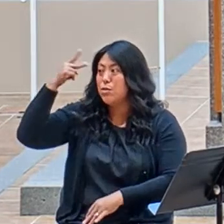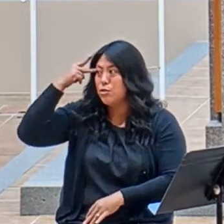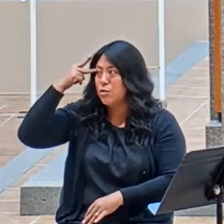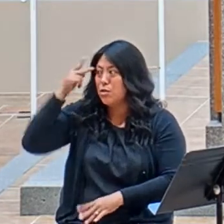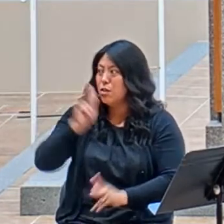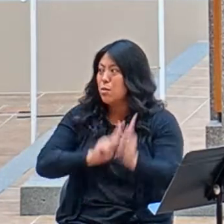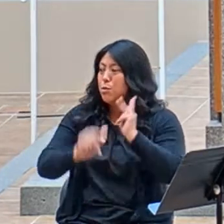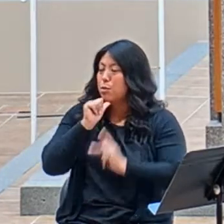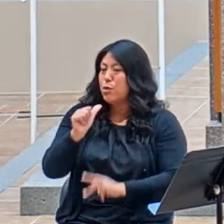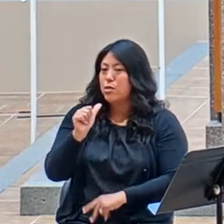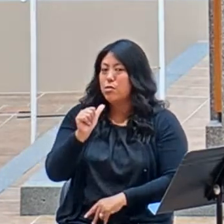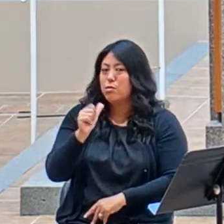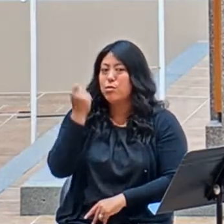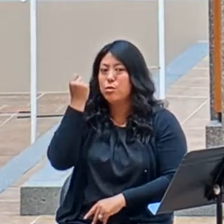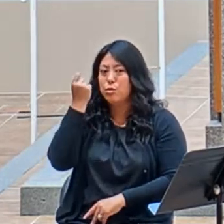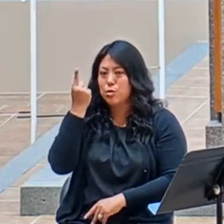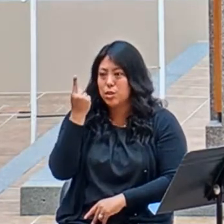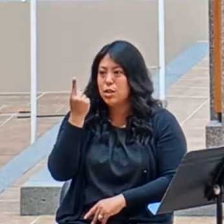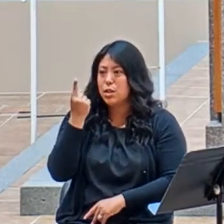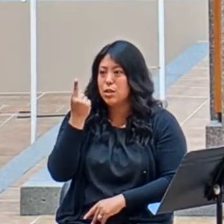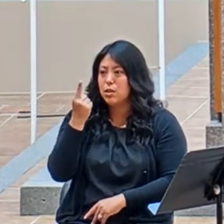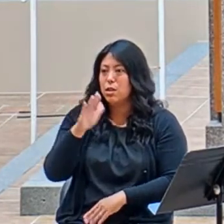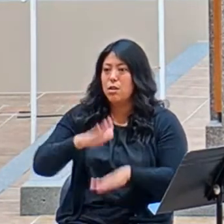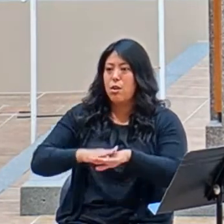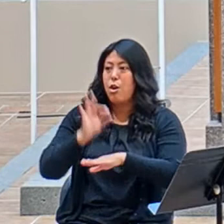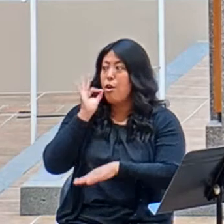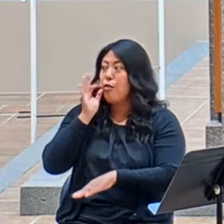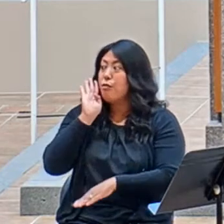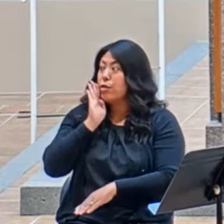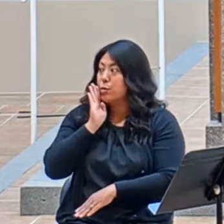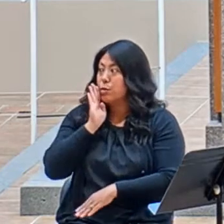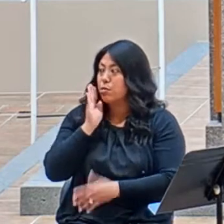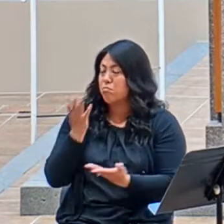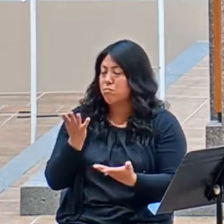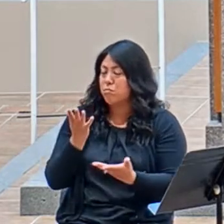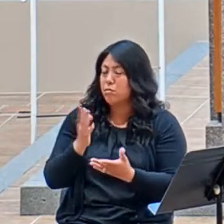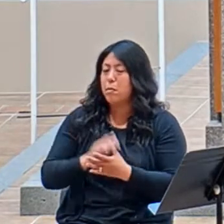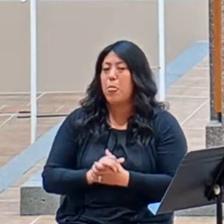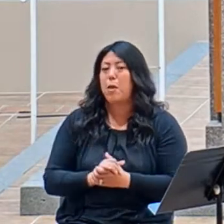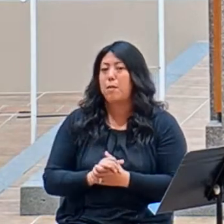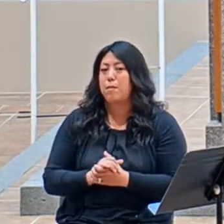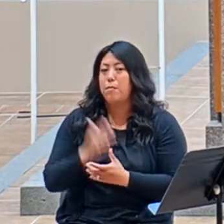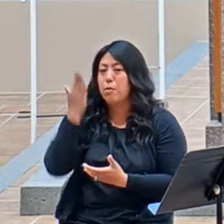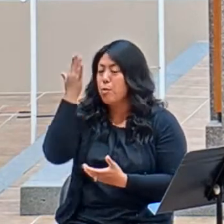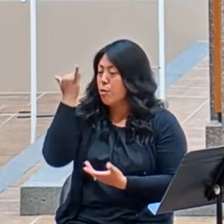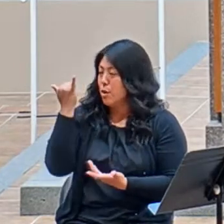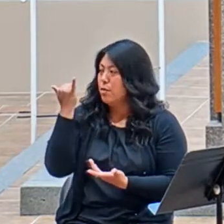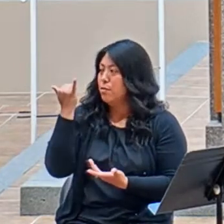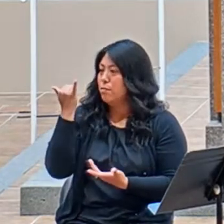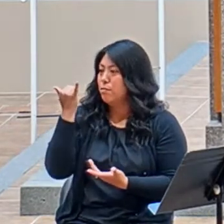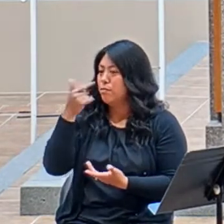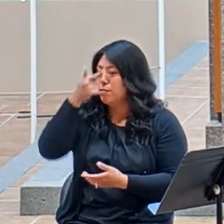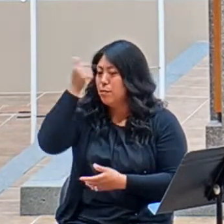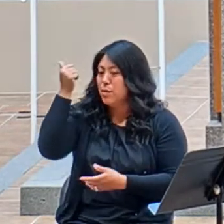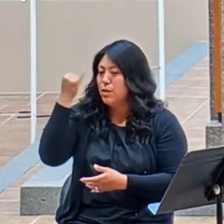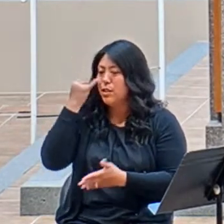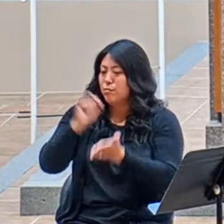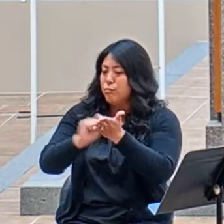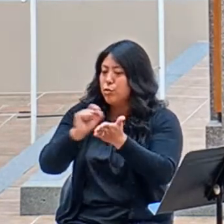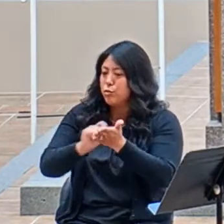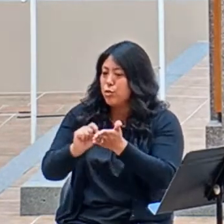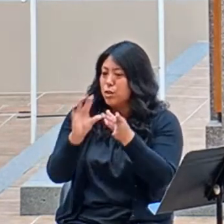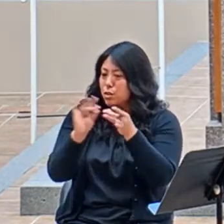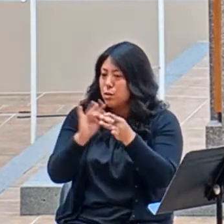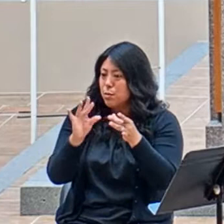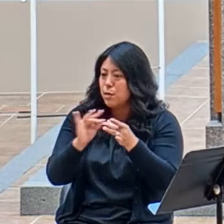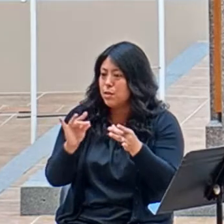way. Like Facebook, right? You want to get it back, right? Because the written word does